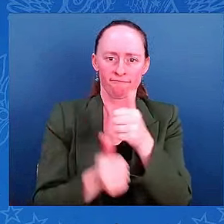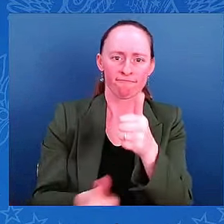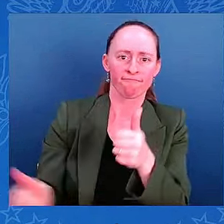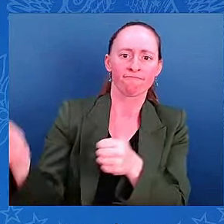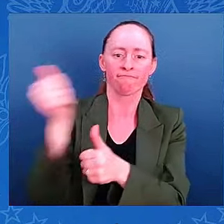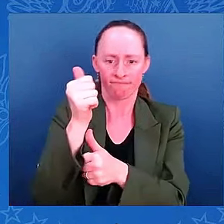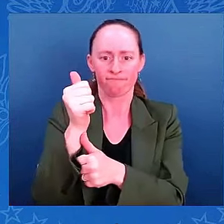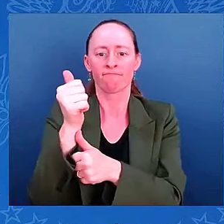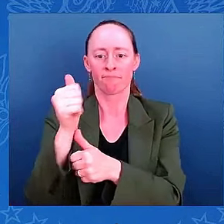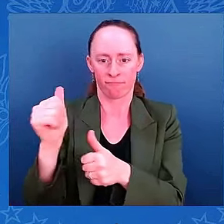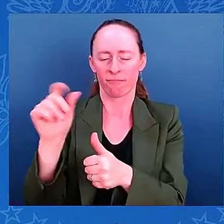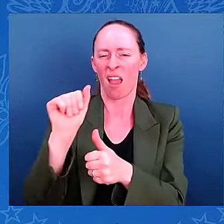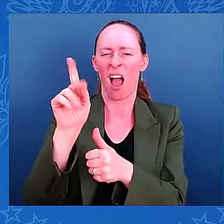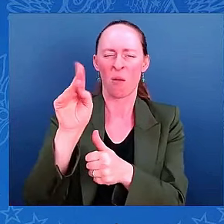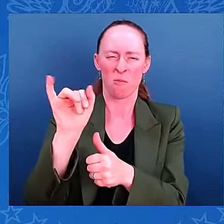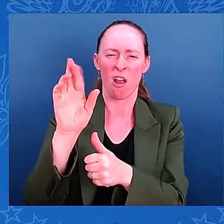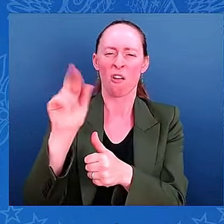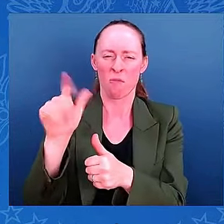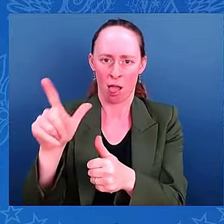to you, Deanne.